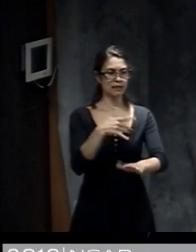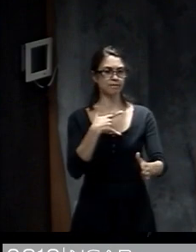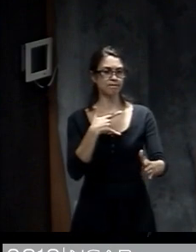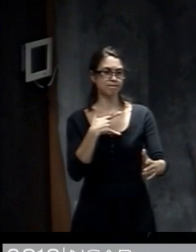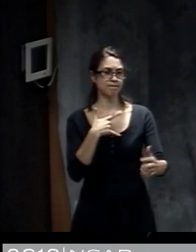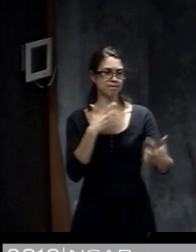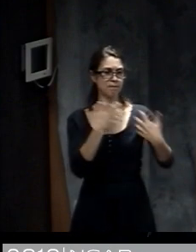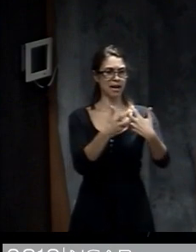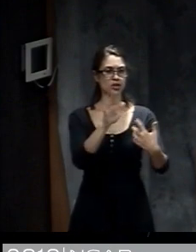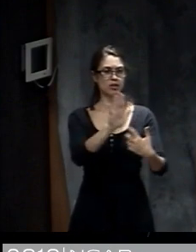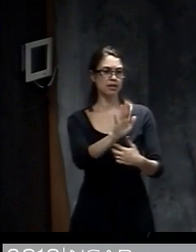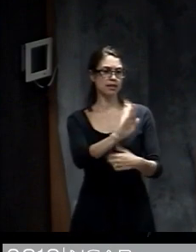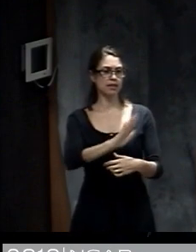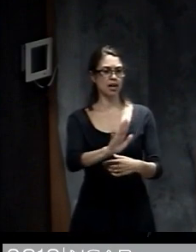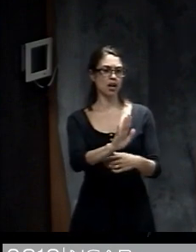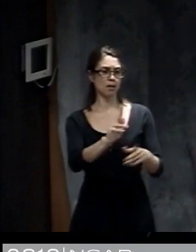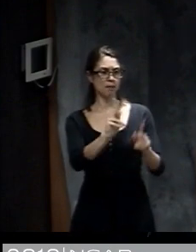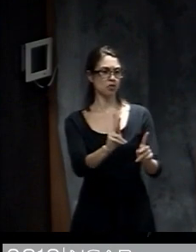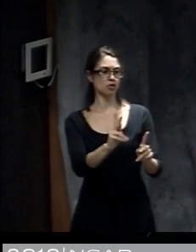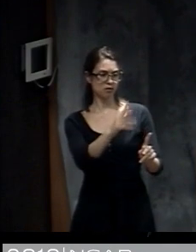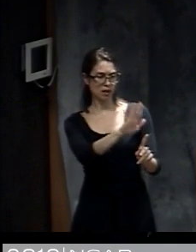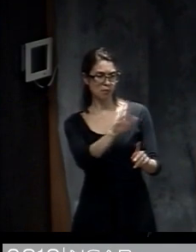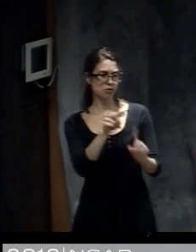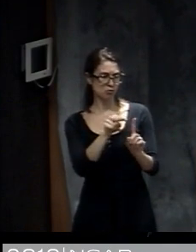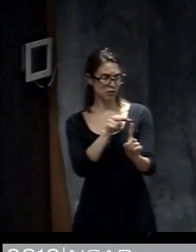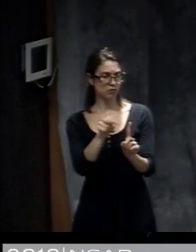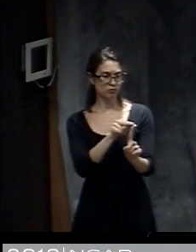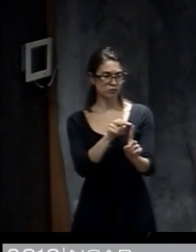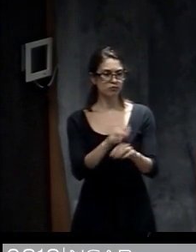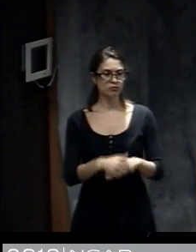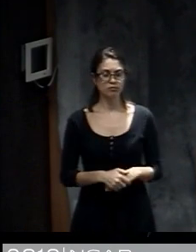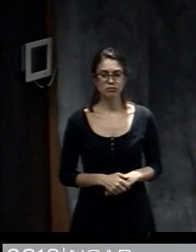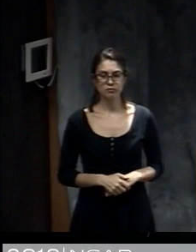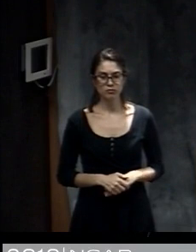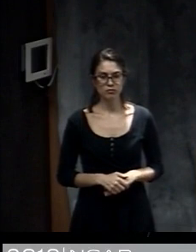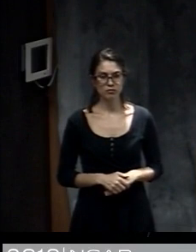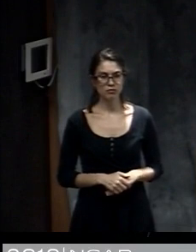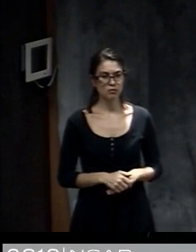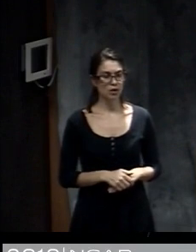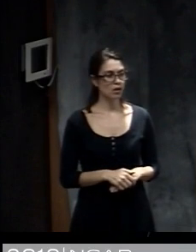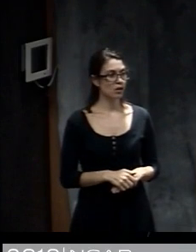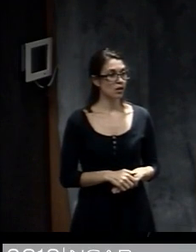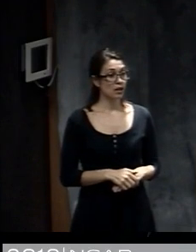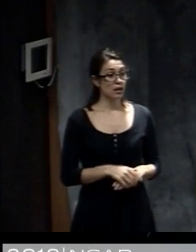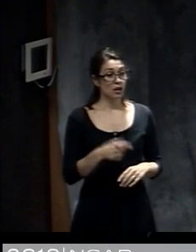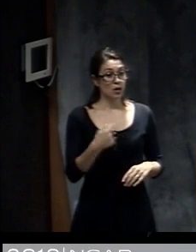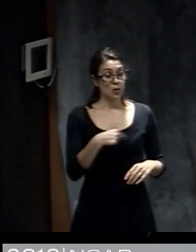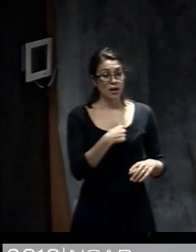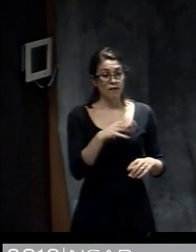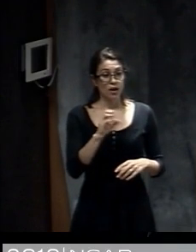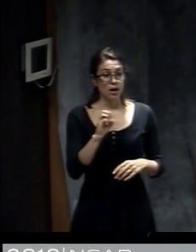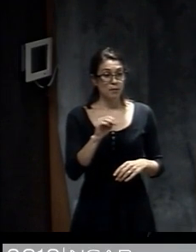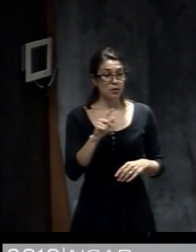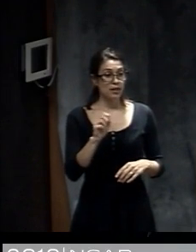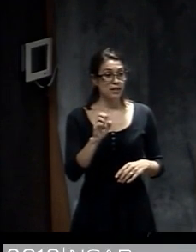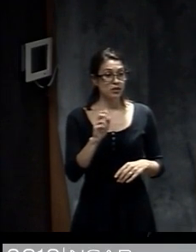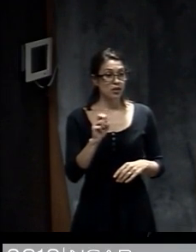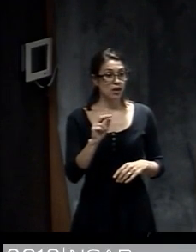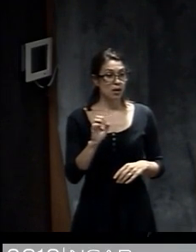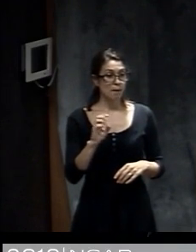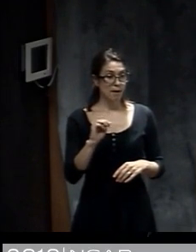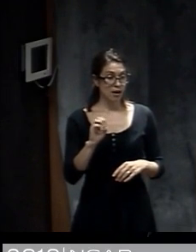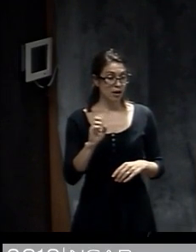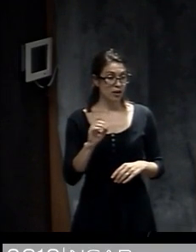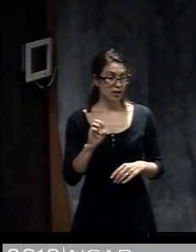that worked the best which the Weather Service then implemented. Then we can also do computational modeling so this video shows